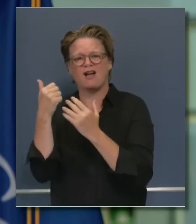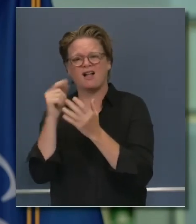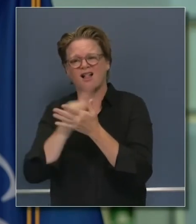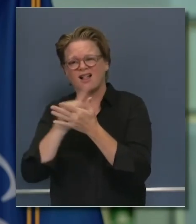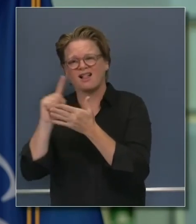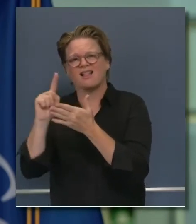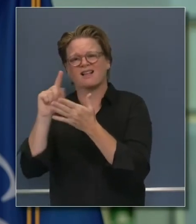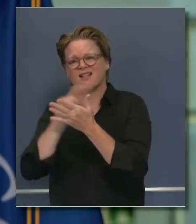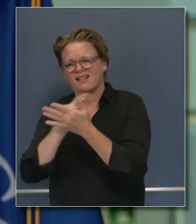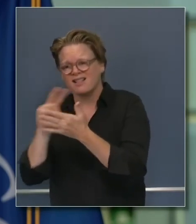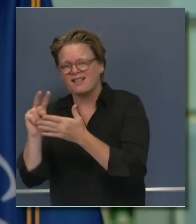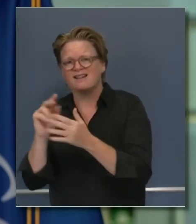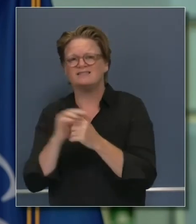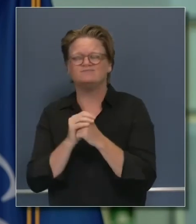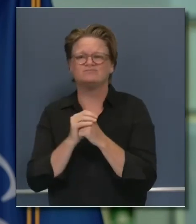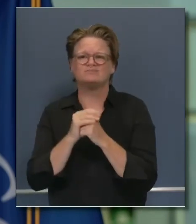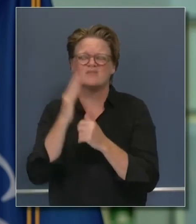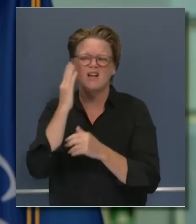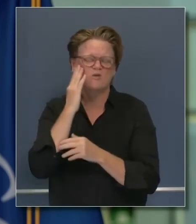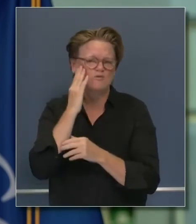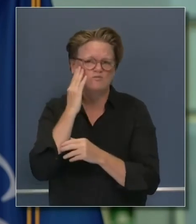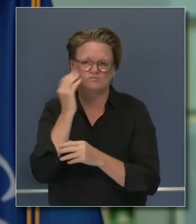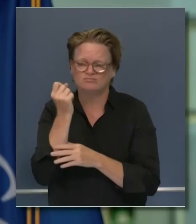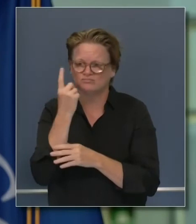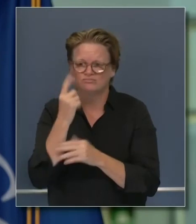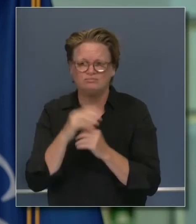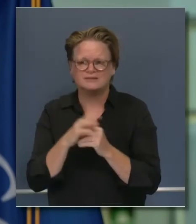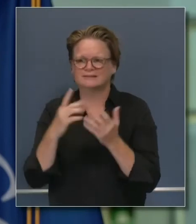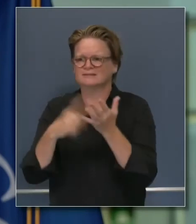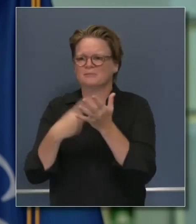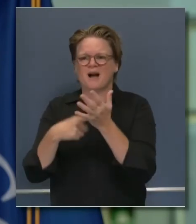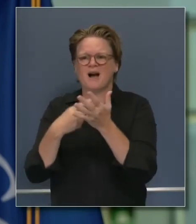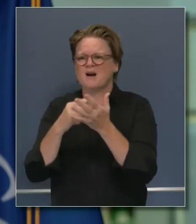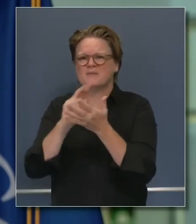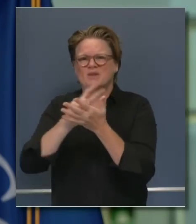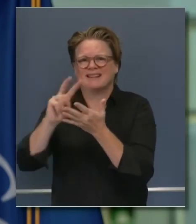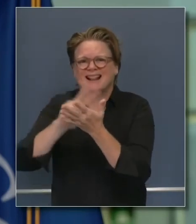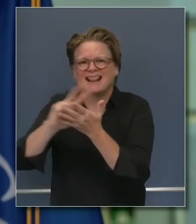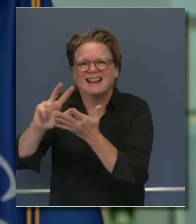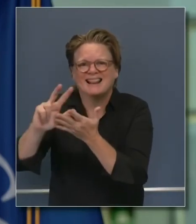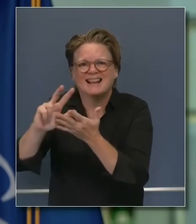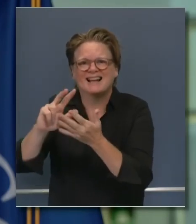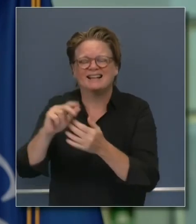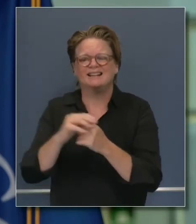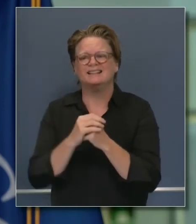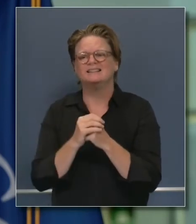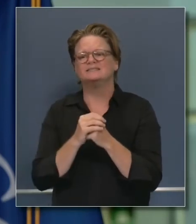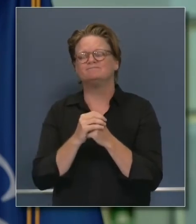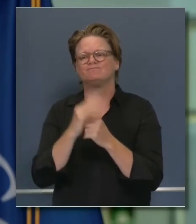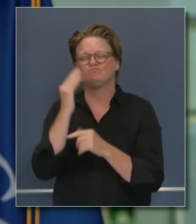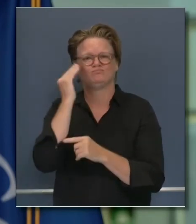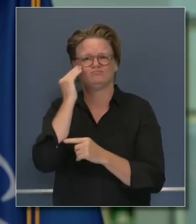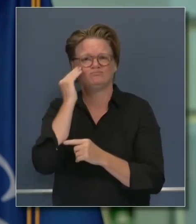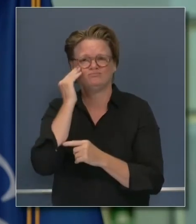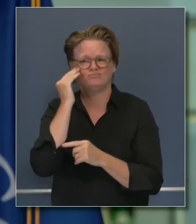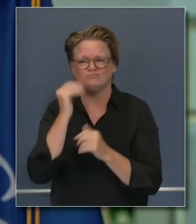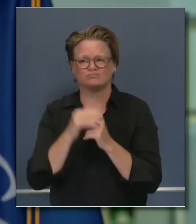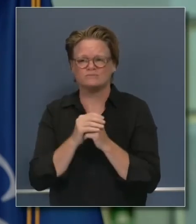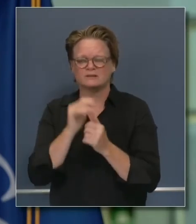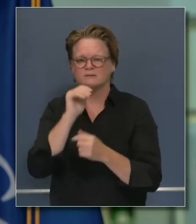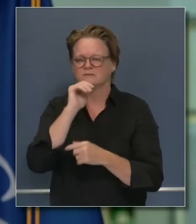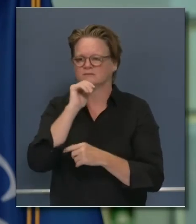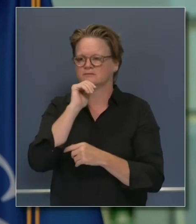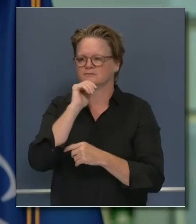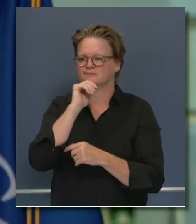were seeing some tests returning two and a half, three weeks after they were collected, and, indeed, not only is that really not a